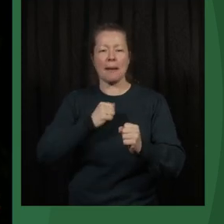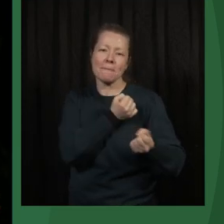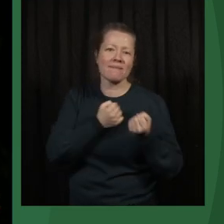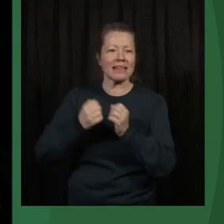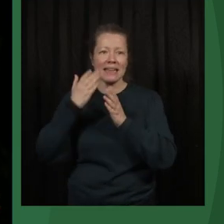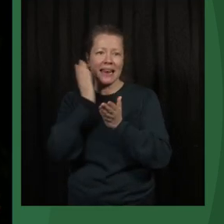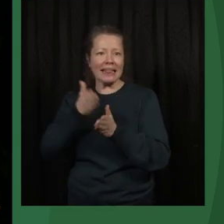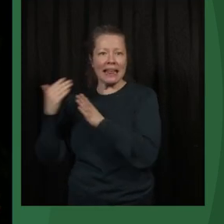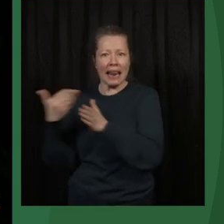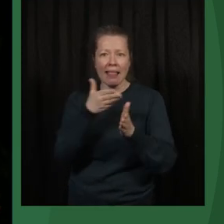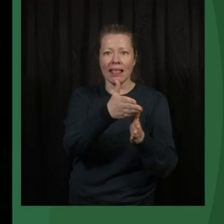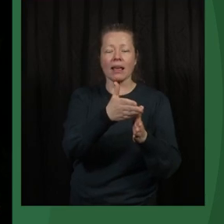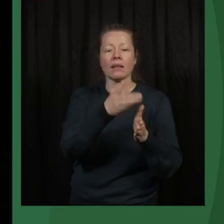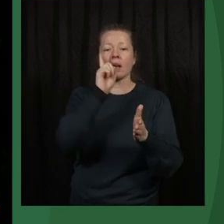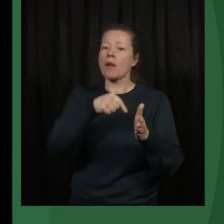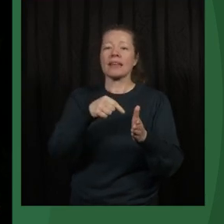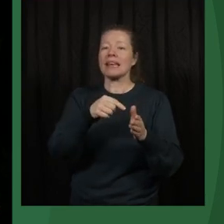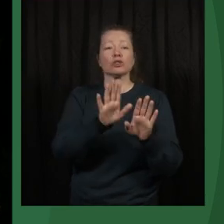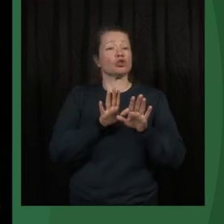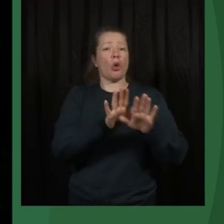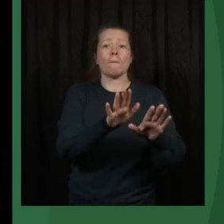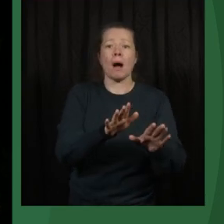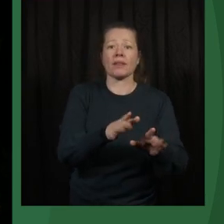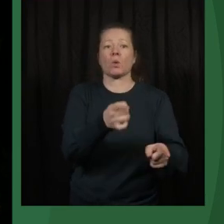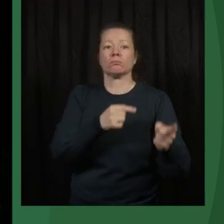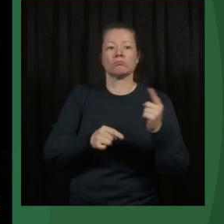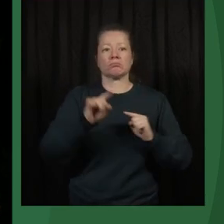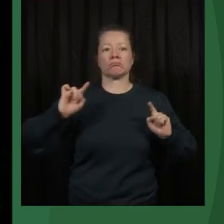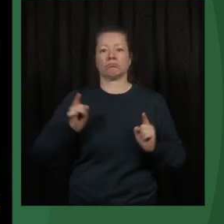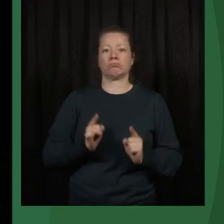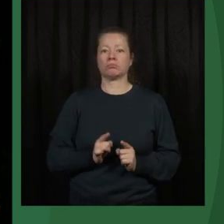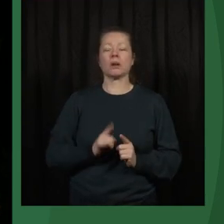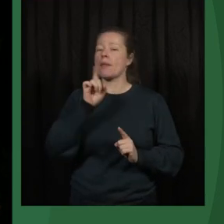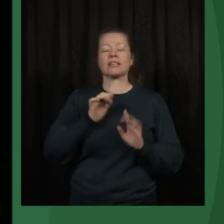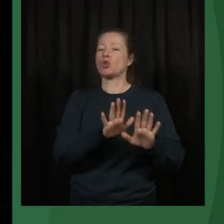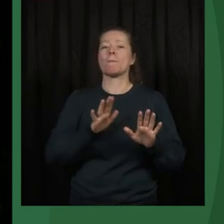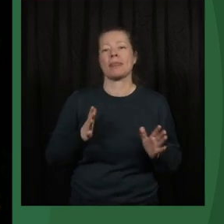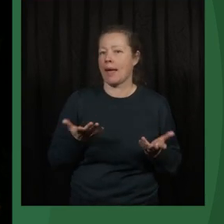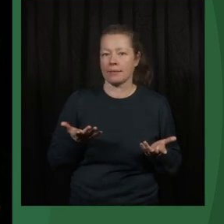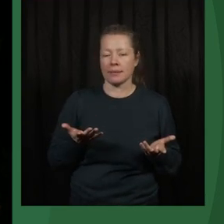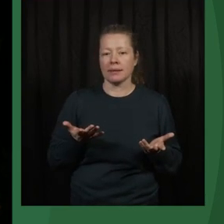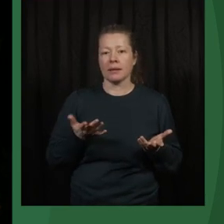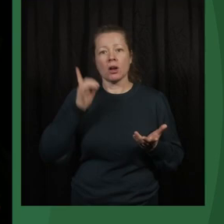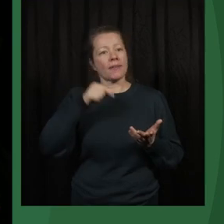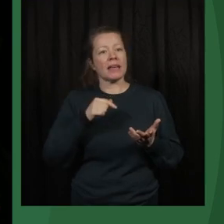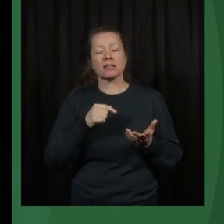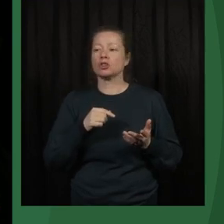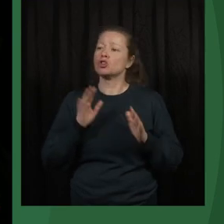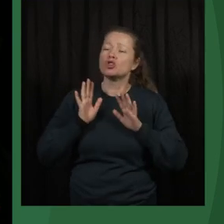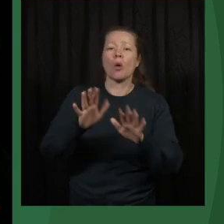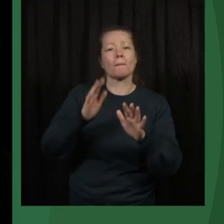it can't stop the backsliding of a country. So, you know, it can't stop an authoritarian